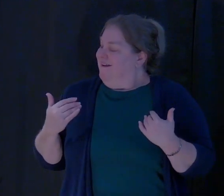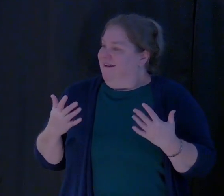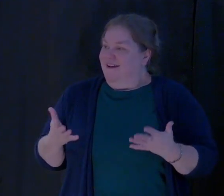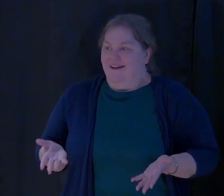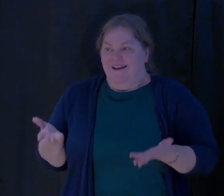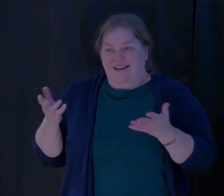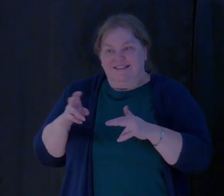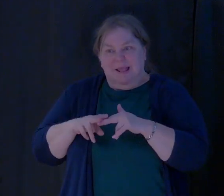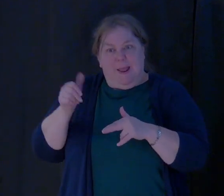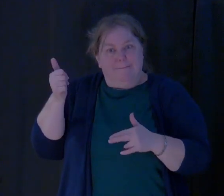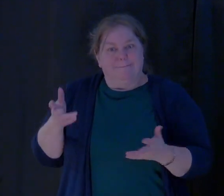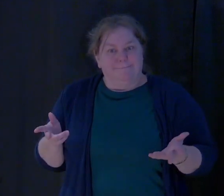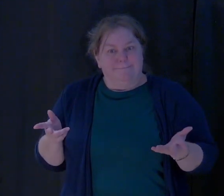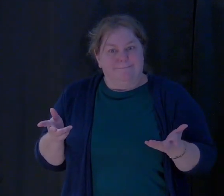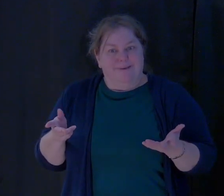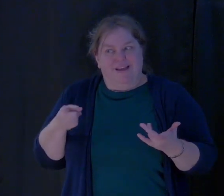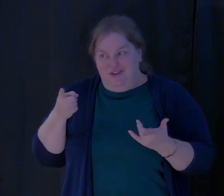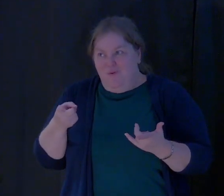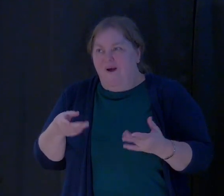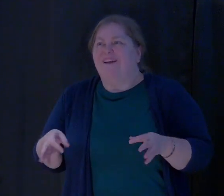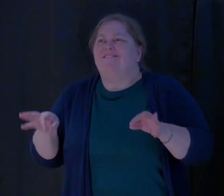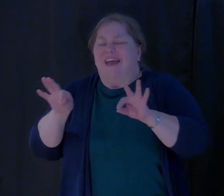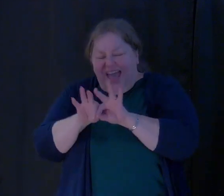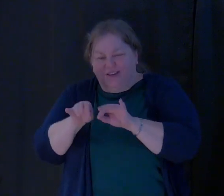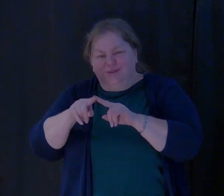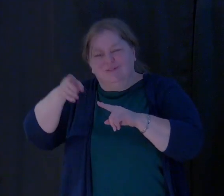because you have value to the God of heaven.